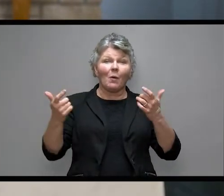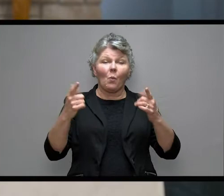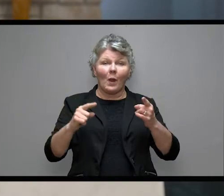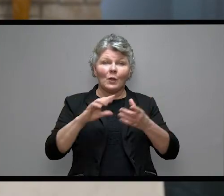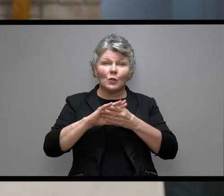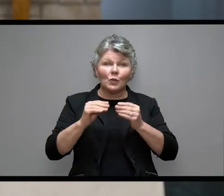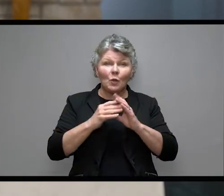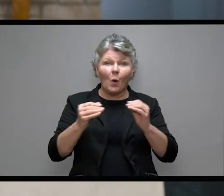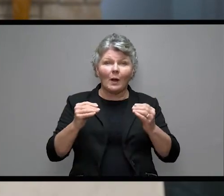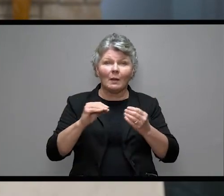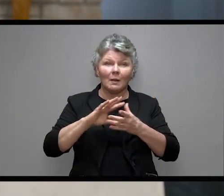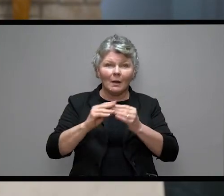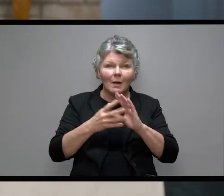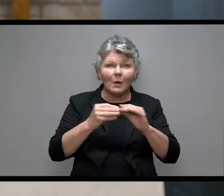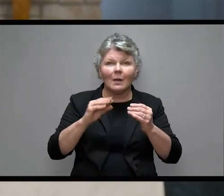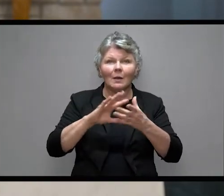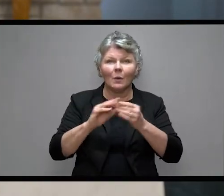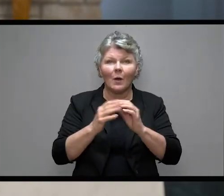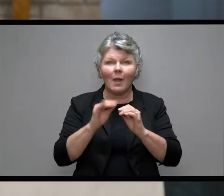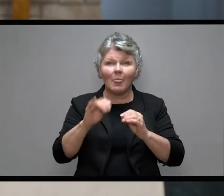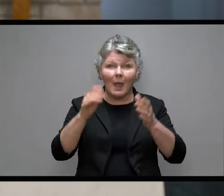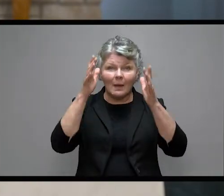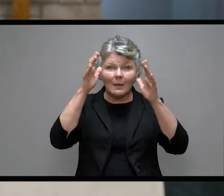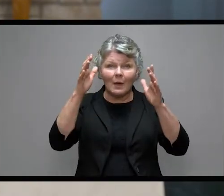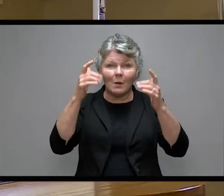through the months of the holiday season.